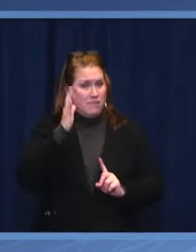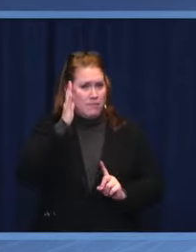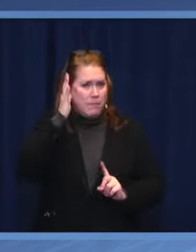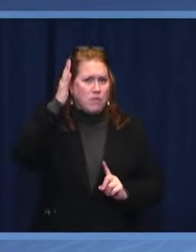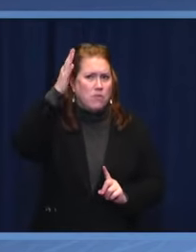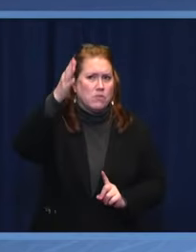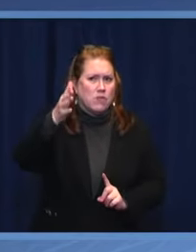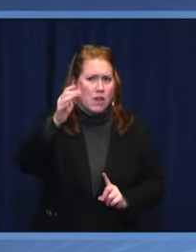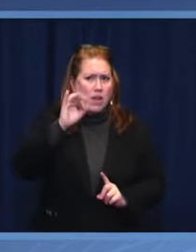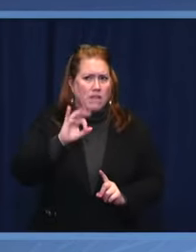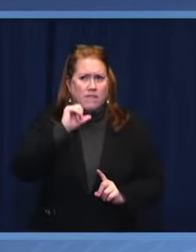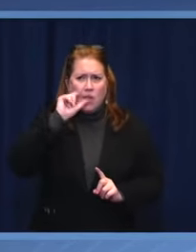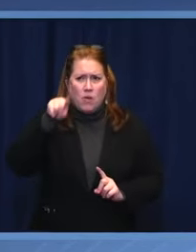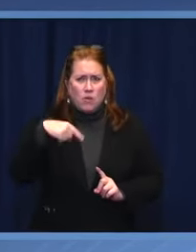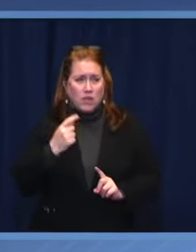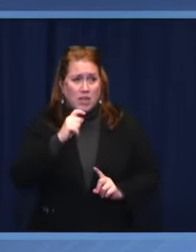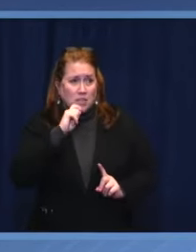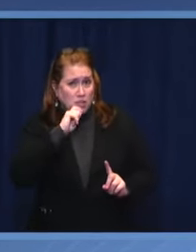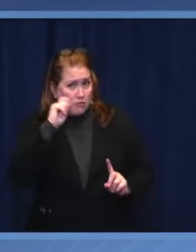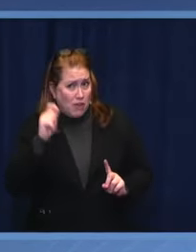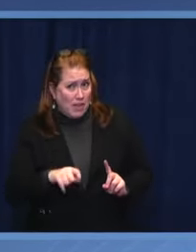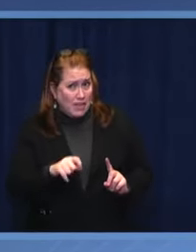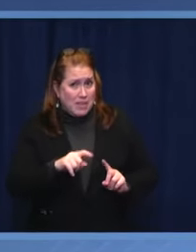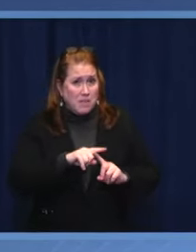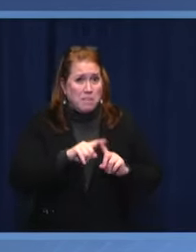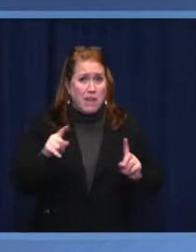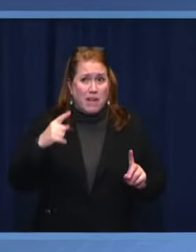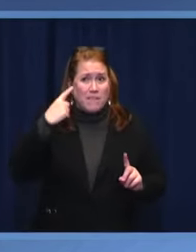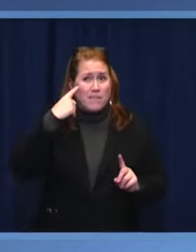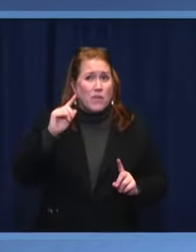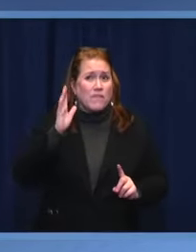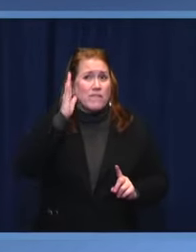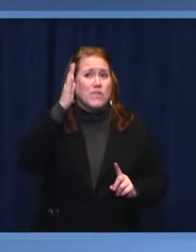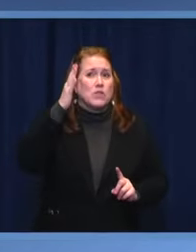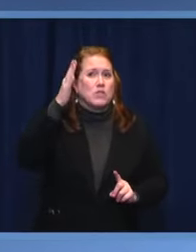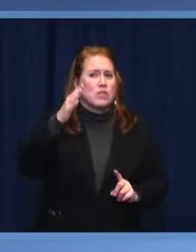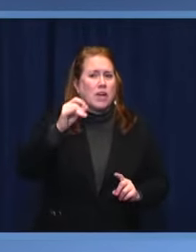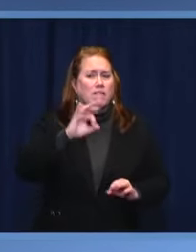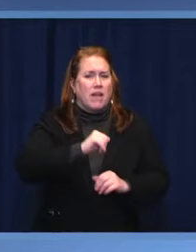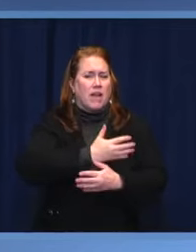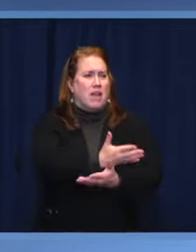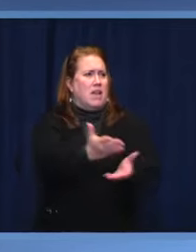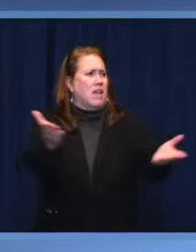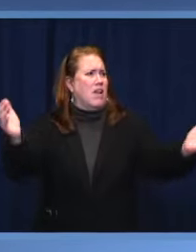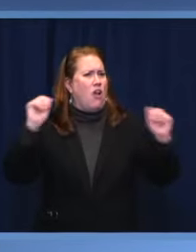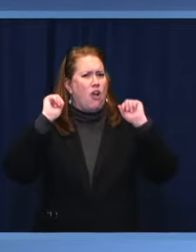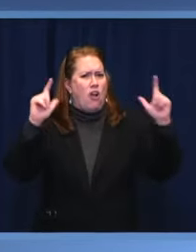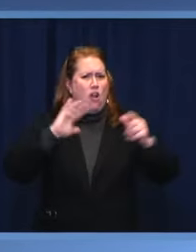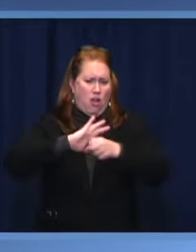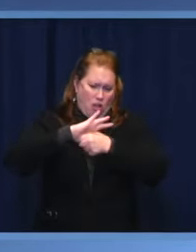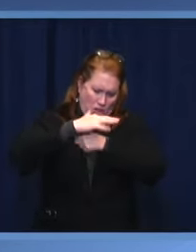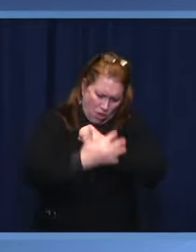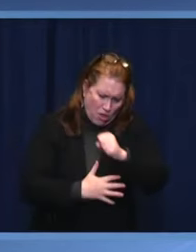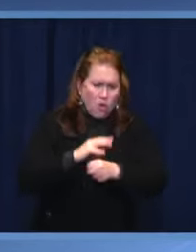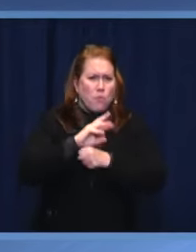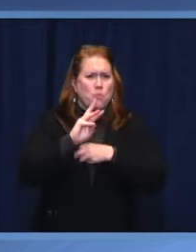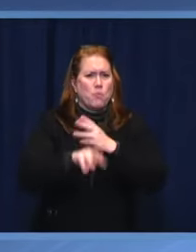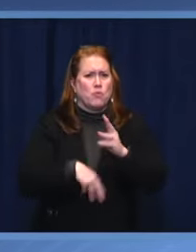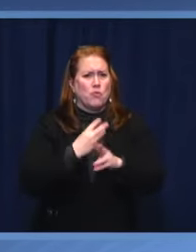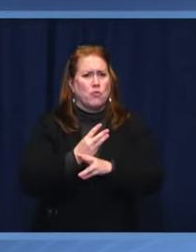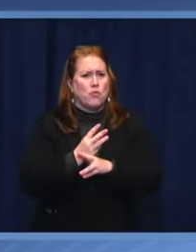not only Ukraine, this is deciding the fate of everyone who is used to living freely.